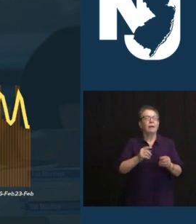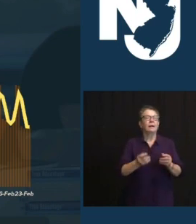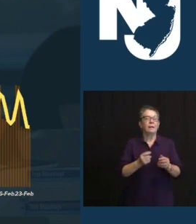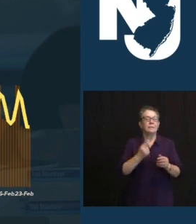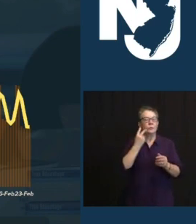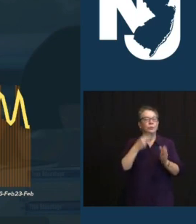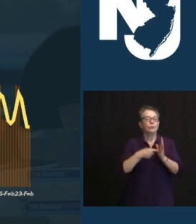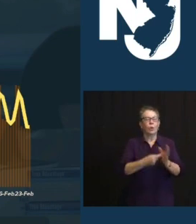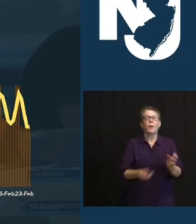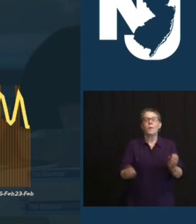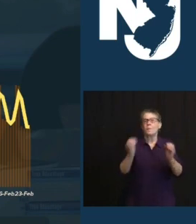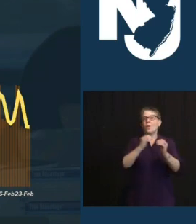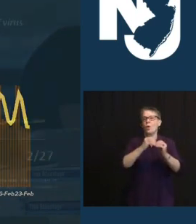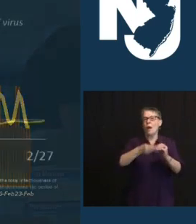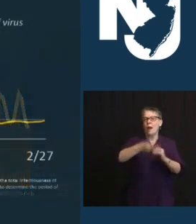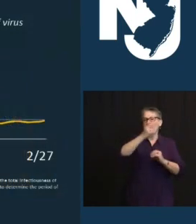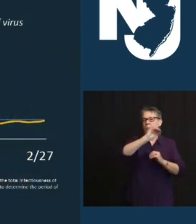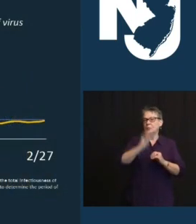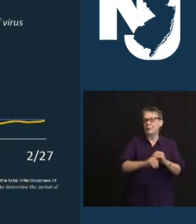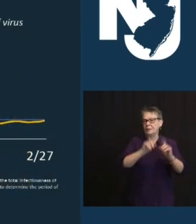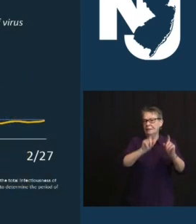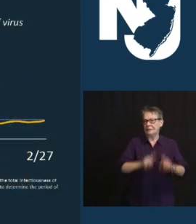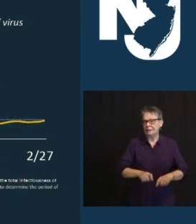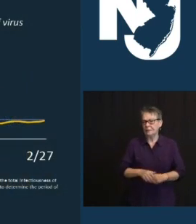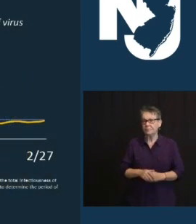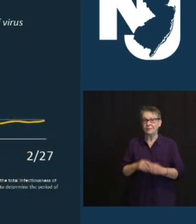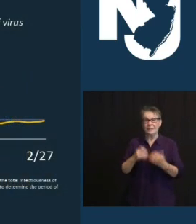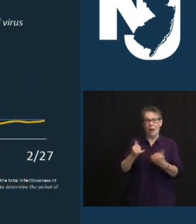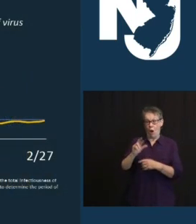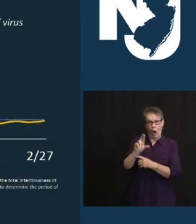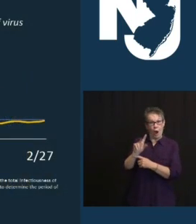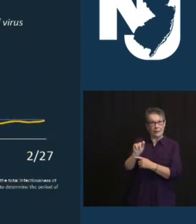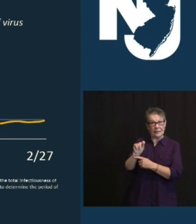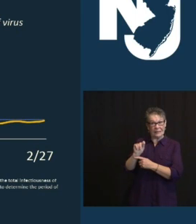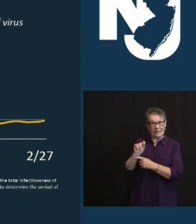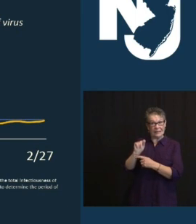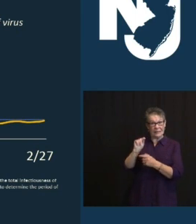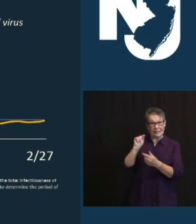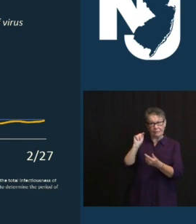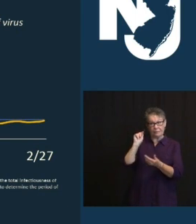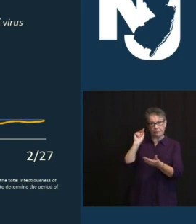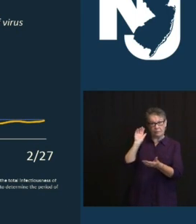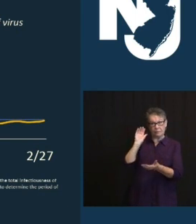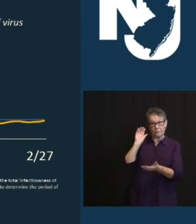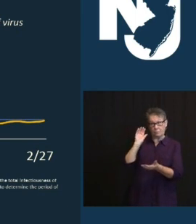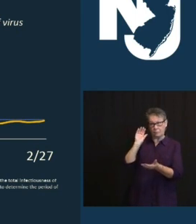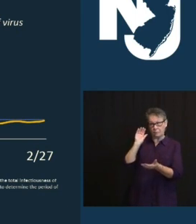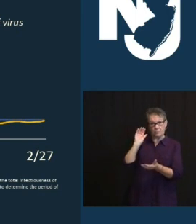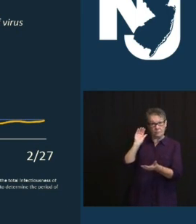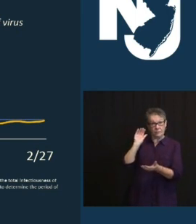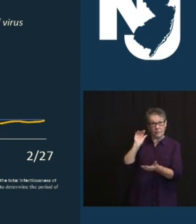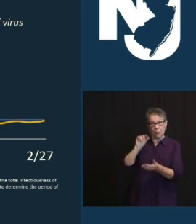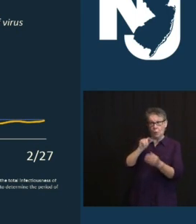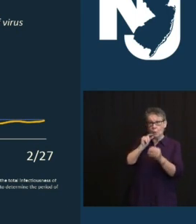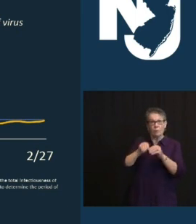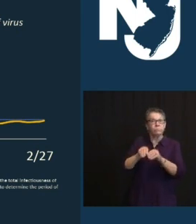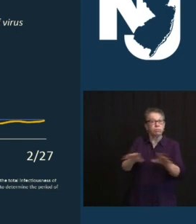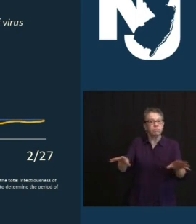EXPOSED. CURRENT RATE OF TRANSMISSION IS UP TO .94. WANT TO SEE THAT STAY UNDER ONE AND PREFERLY BE GOING DOWN.